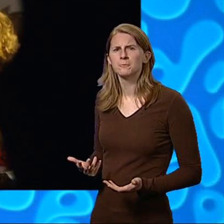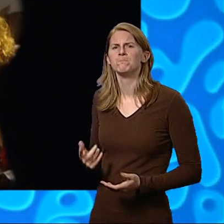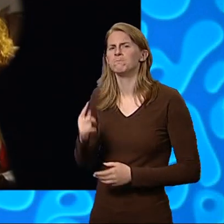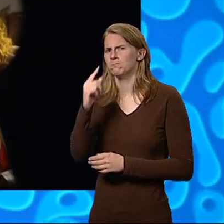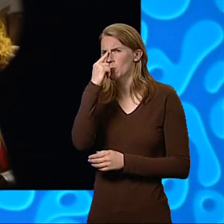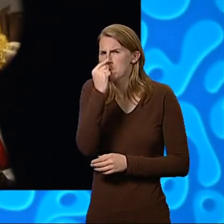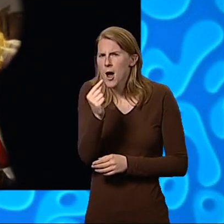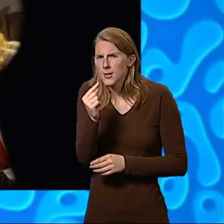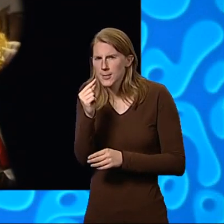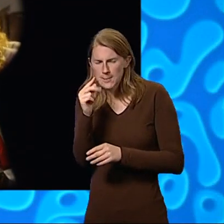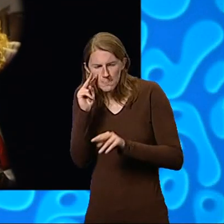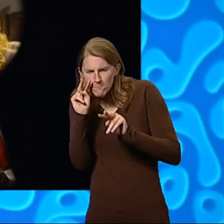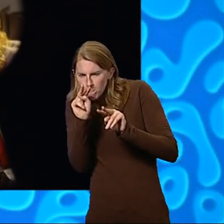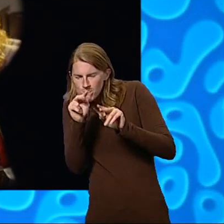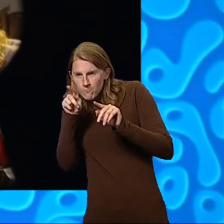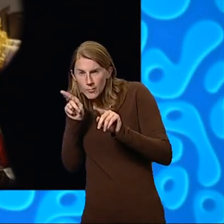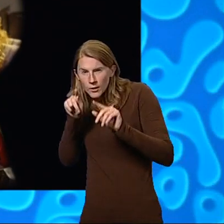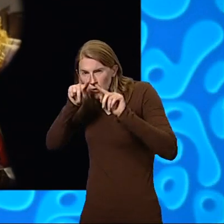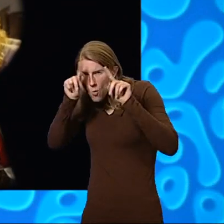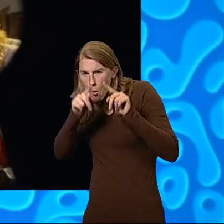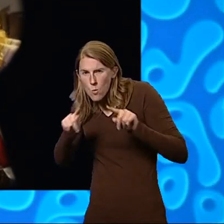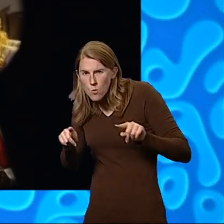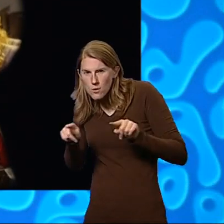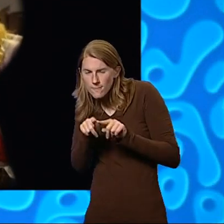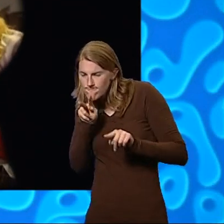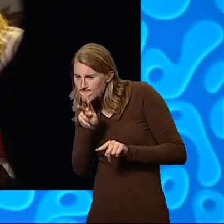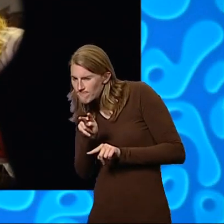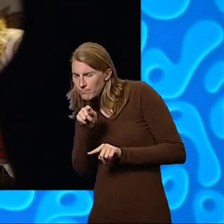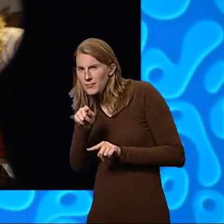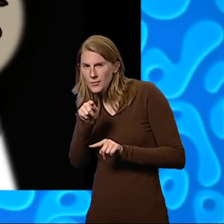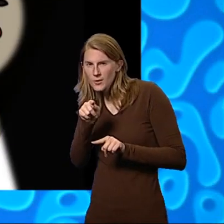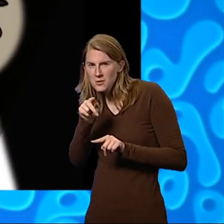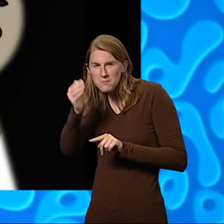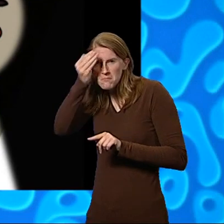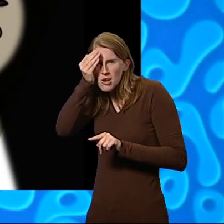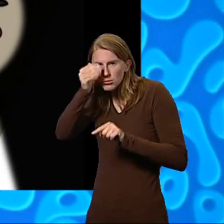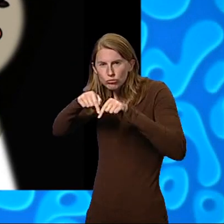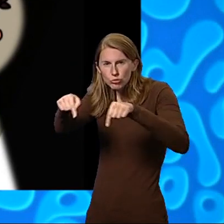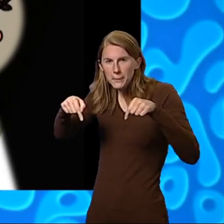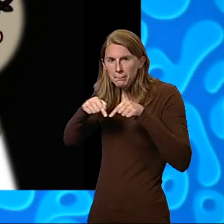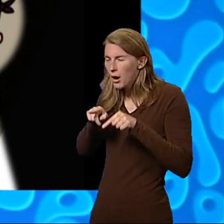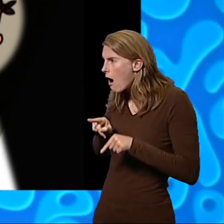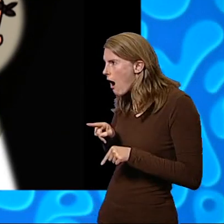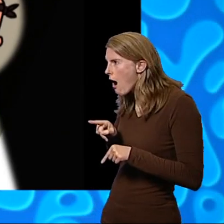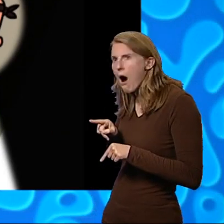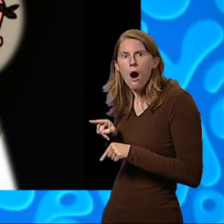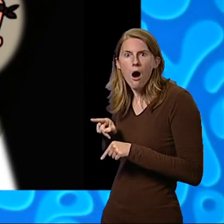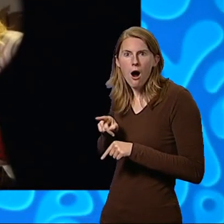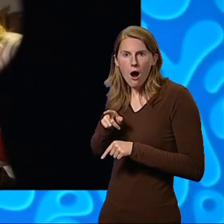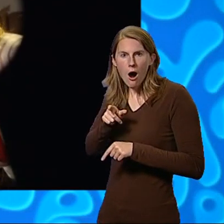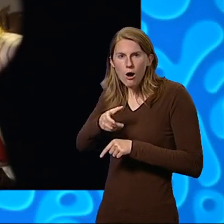Smudge peered through the keyhole into Patagonia's cabin. They're drinking champagne, he cried.